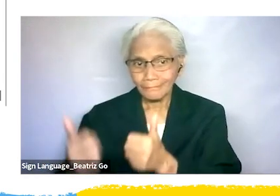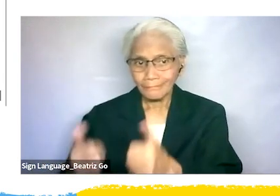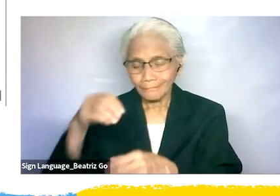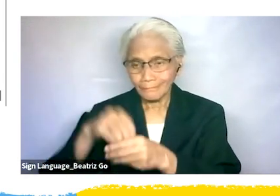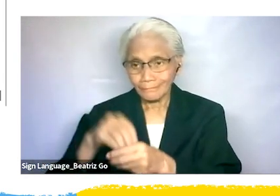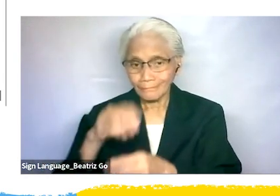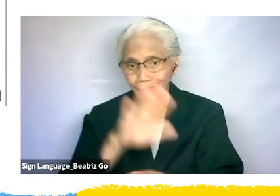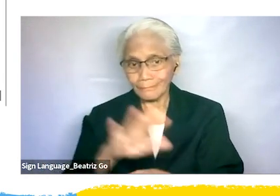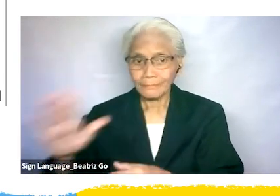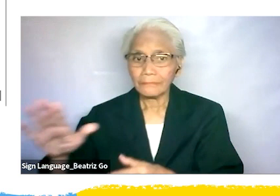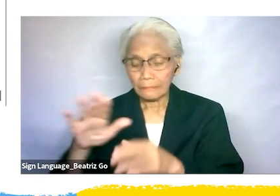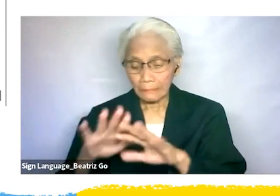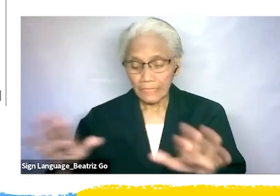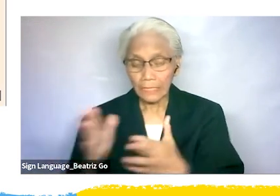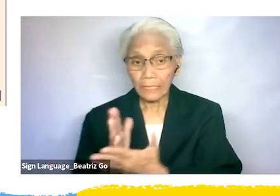child rights principles.